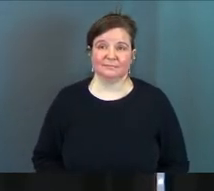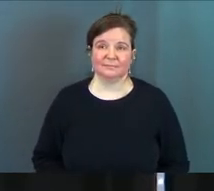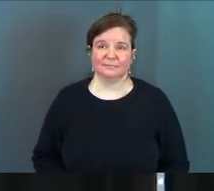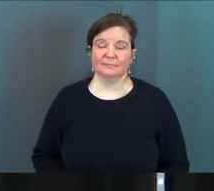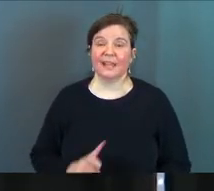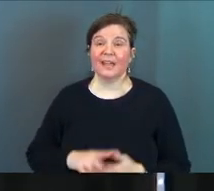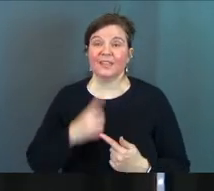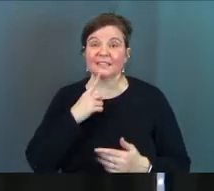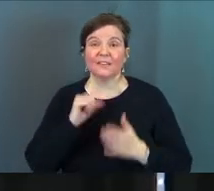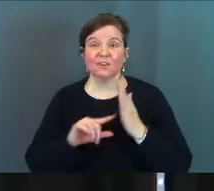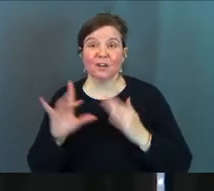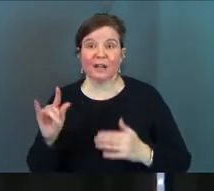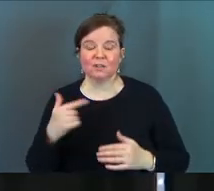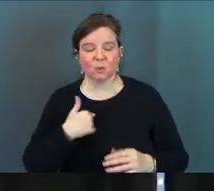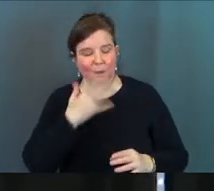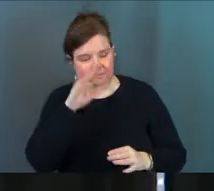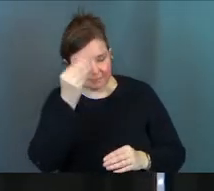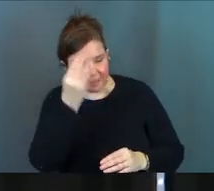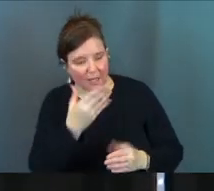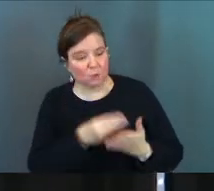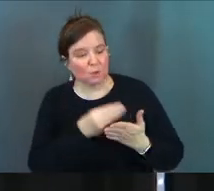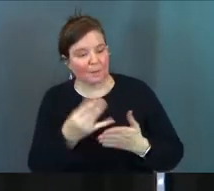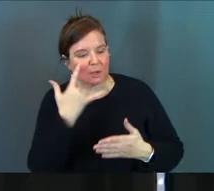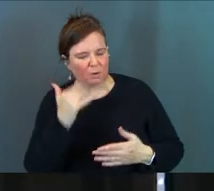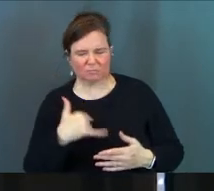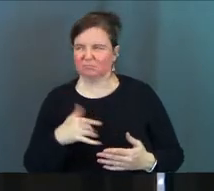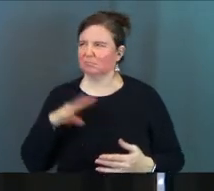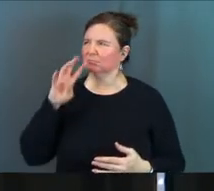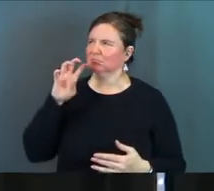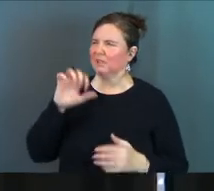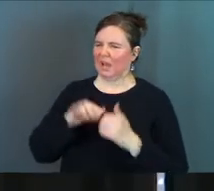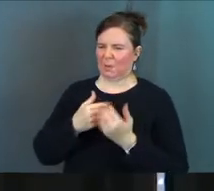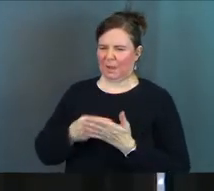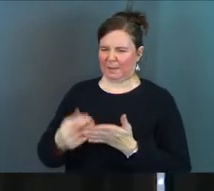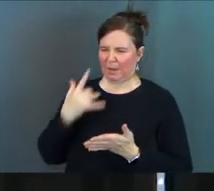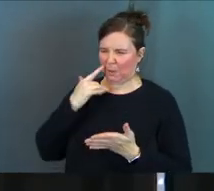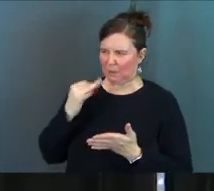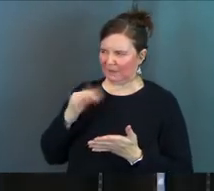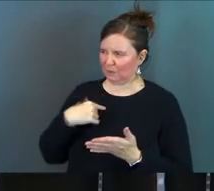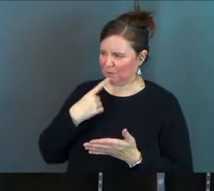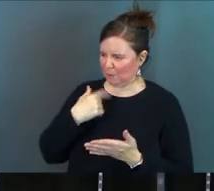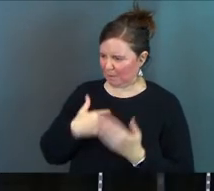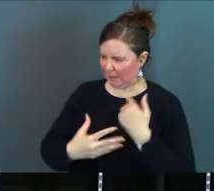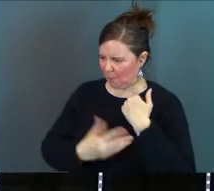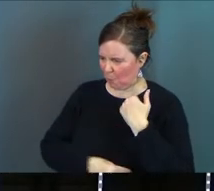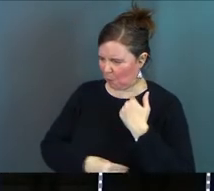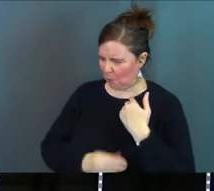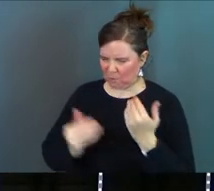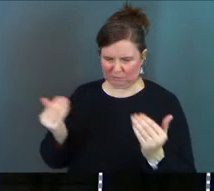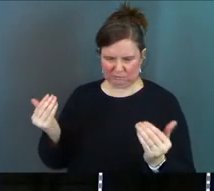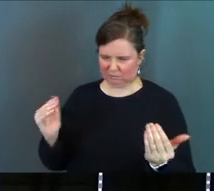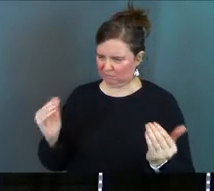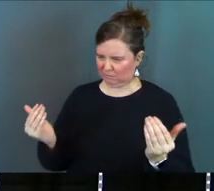and then he says verse 18 so I advise you to buy gold from me how do I buy gold from you Jesus if you just told me I'm poor